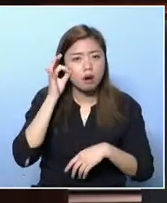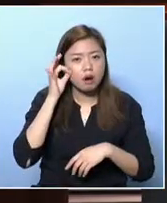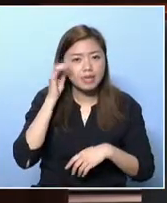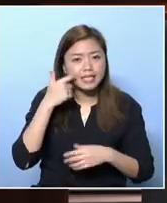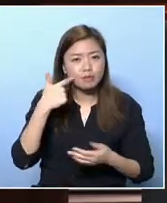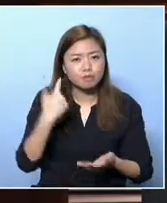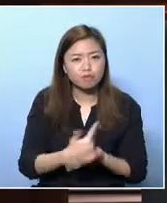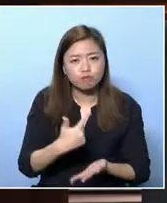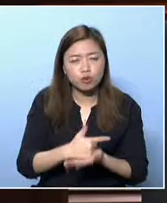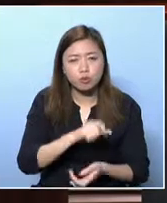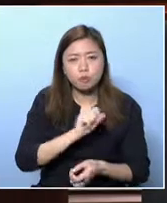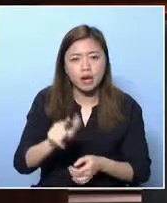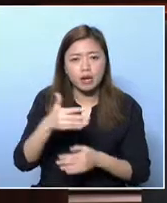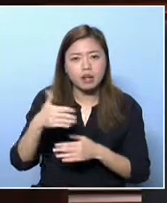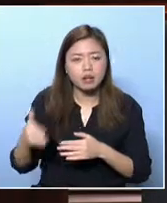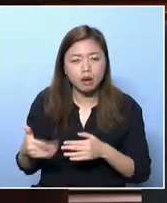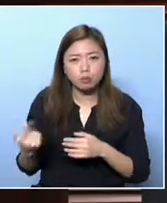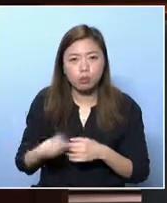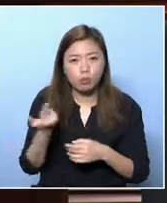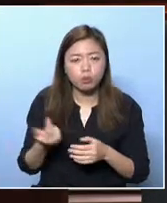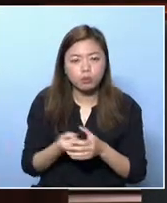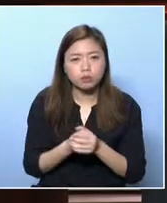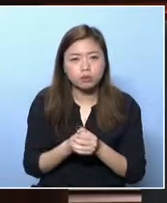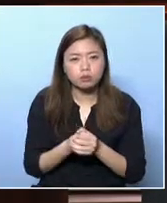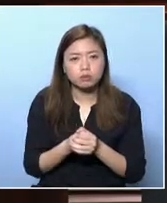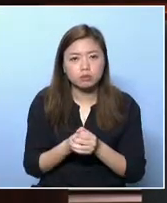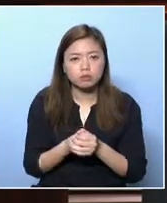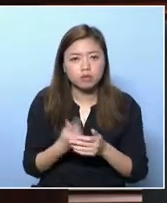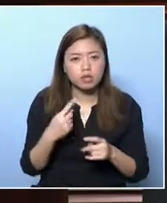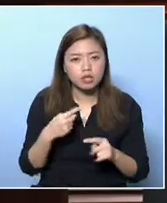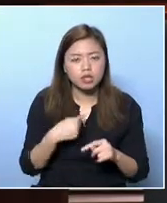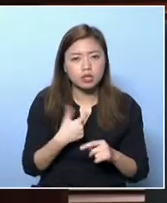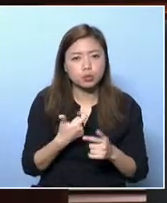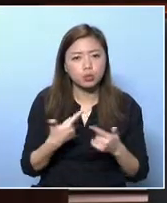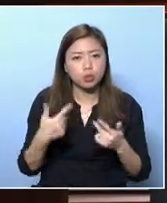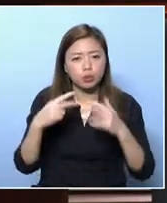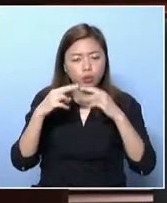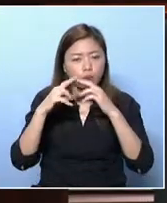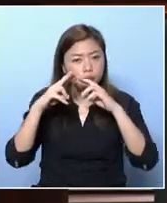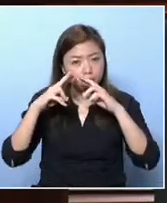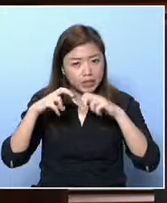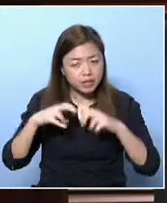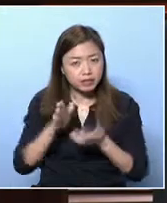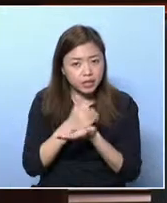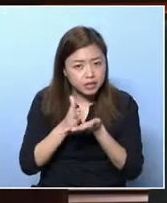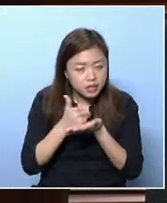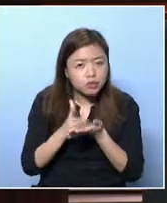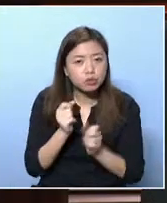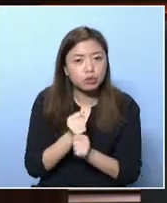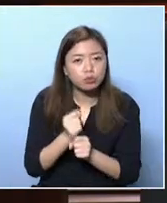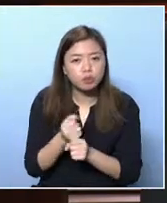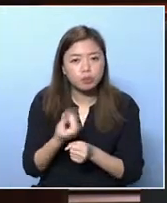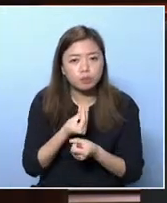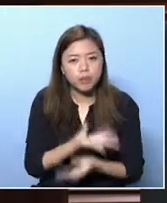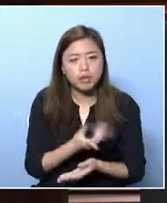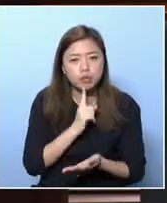multidimensional and has to be analyzed and addressed from different aspects, one of which relates to welfare and social services available for